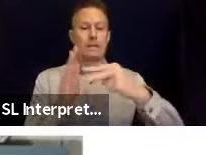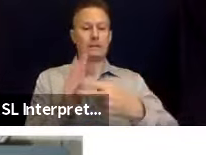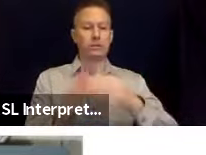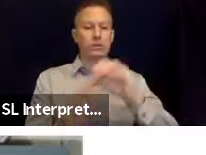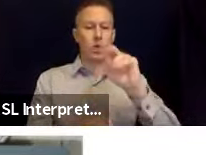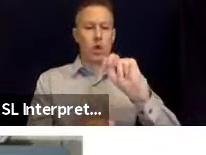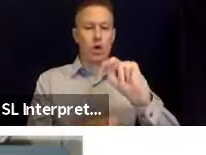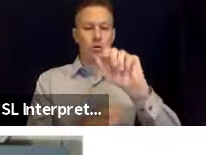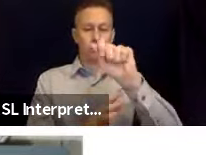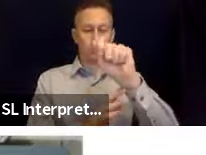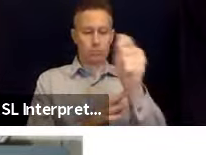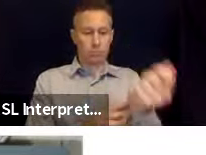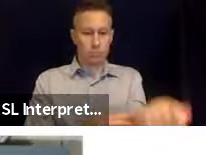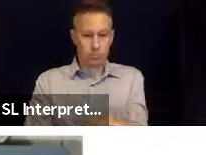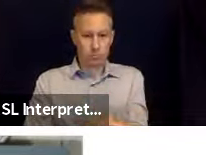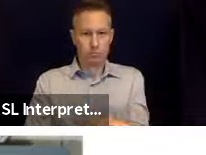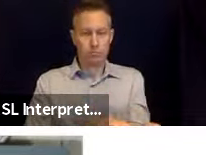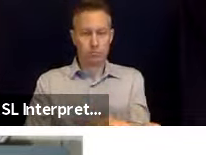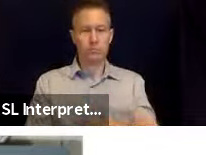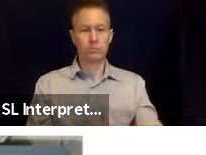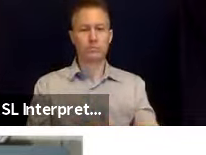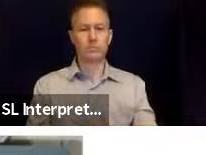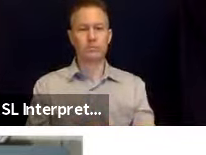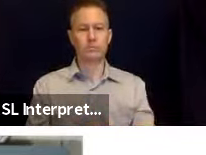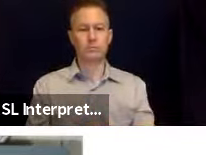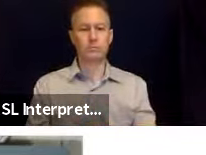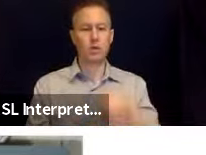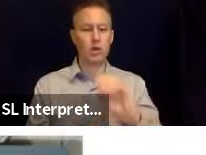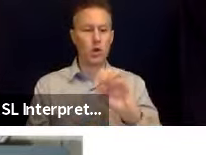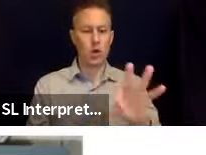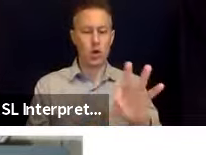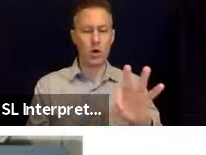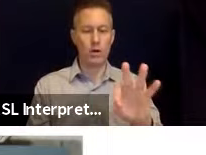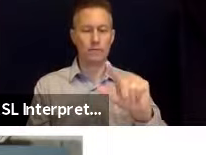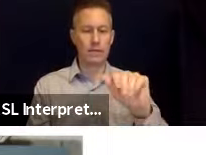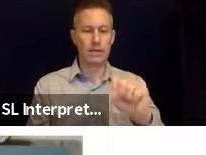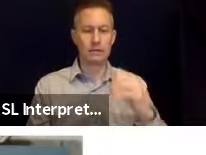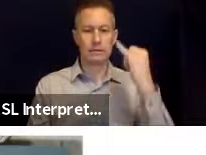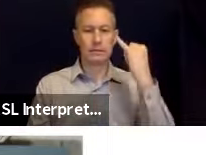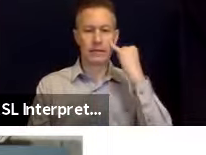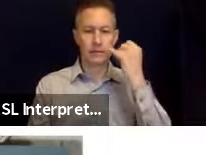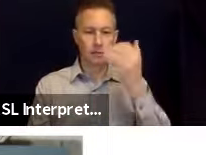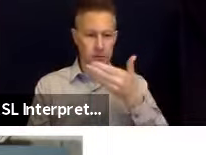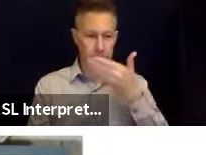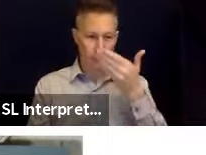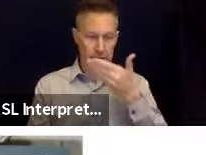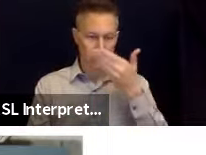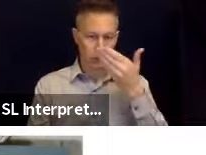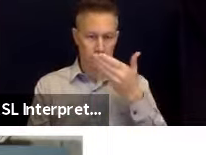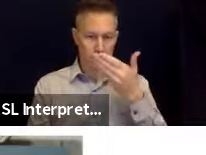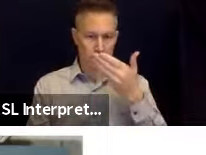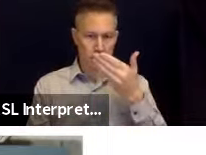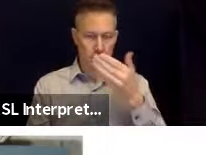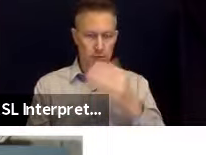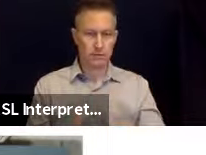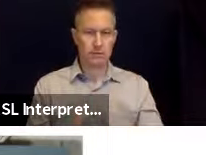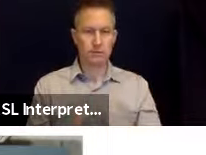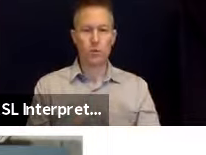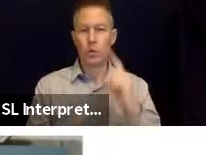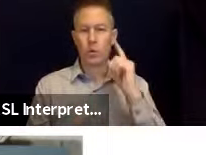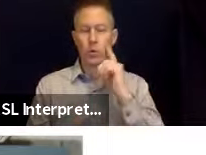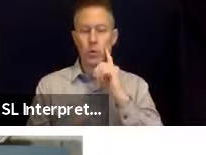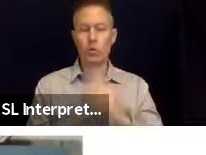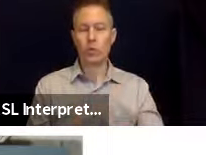wrench to turn it off. You should only turn off the gas if you smell it or hear kind of a whizzing sound,